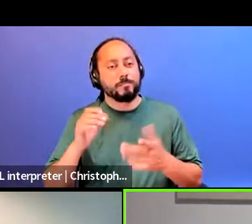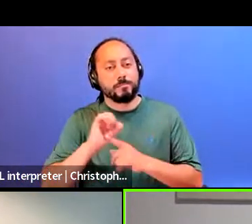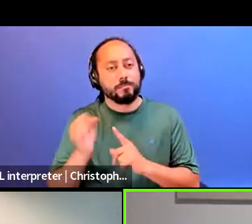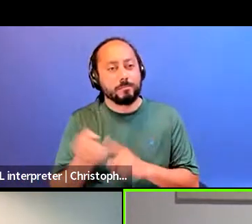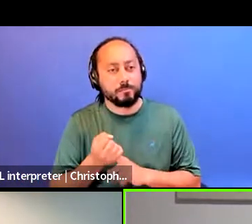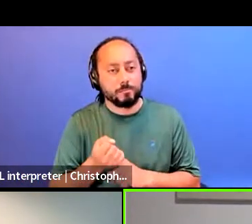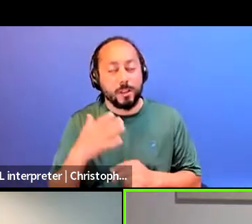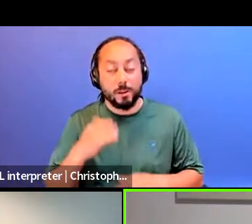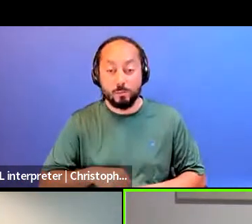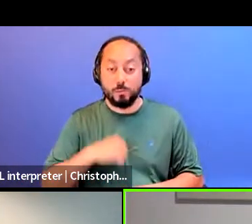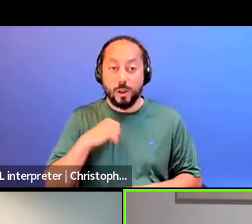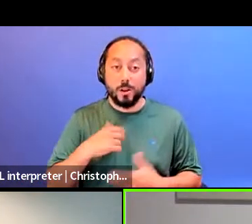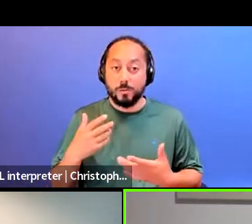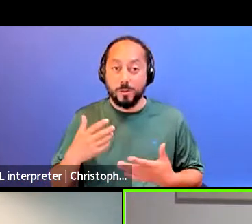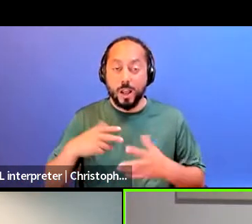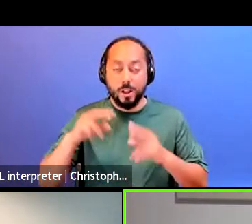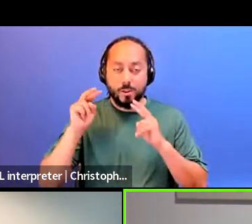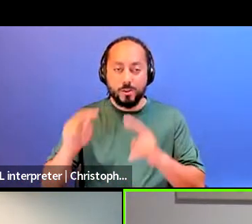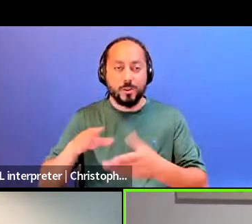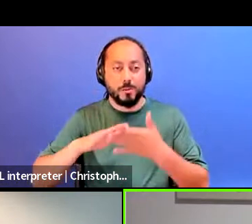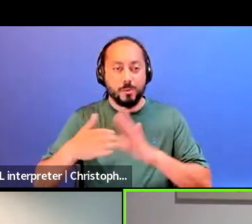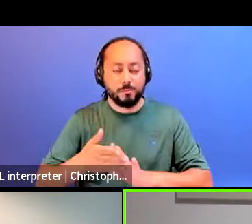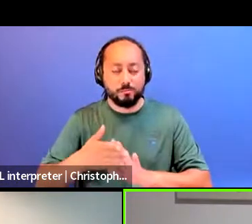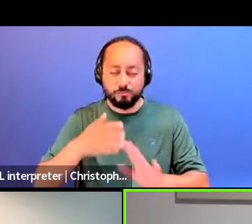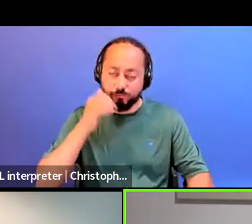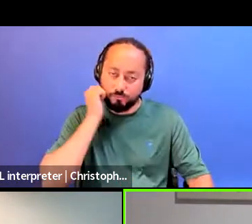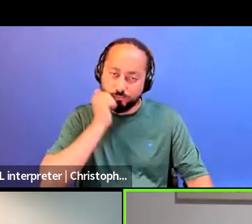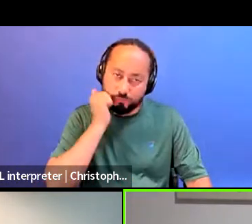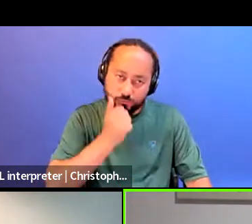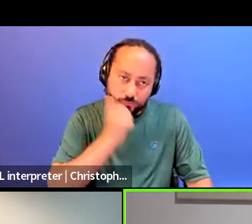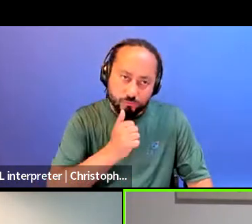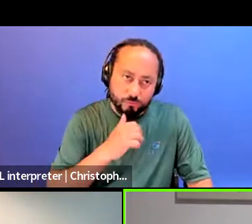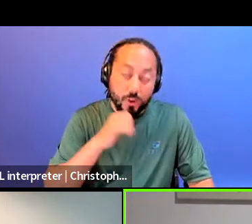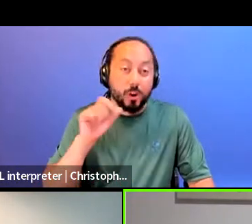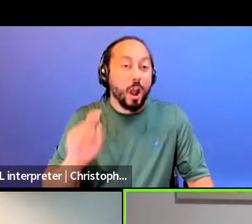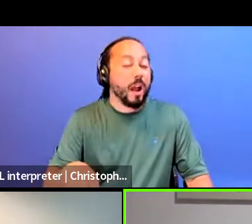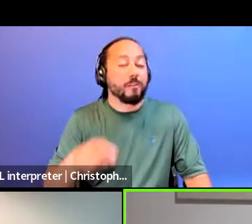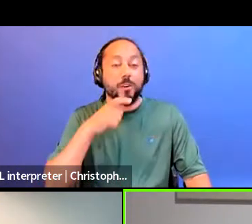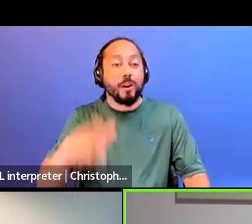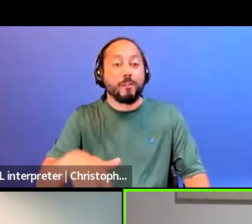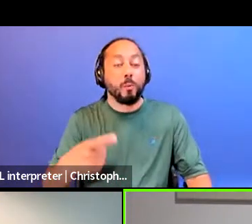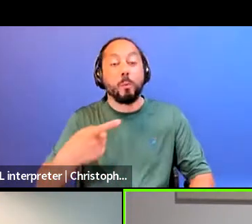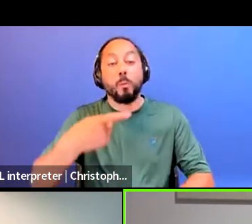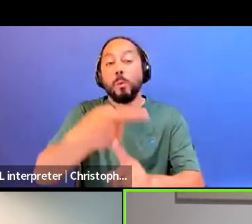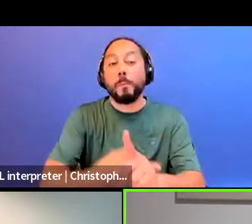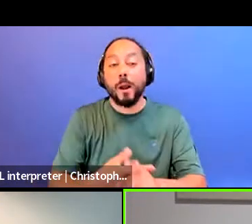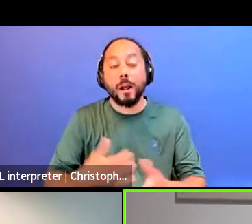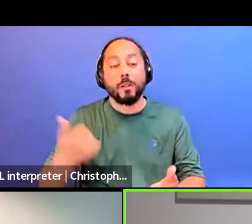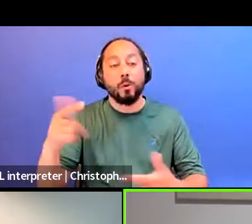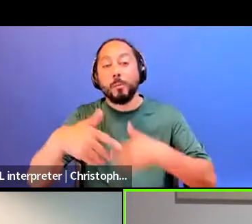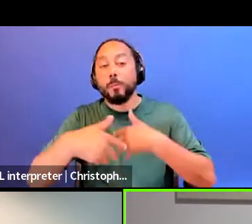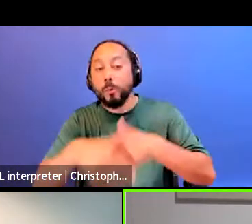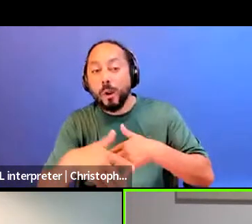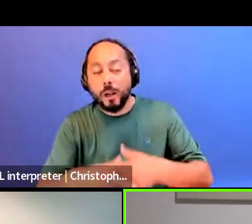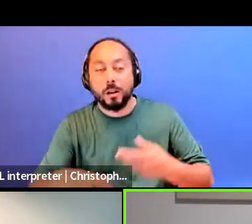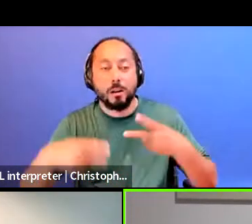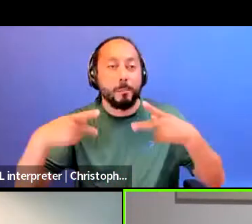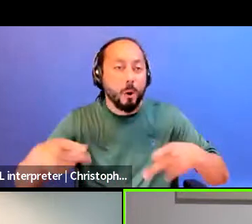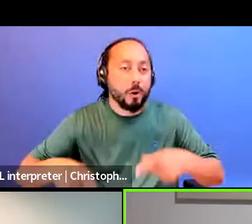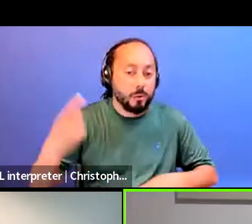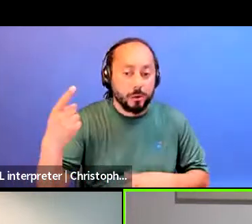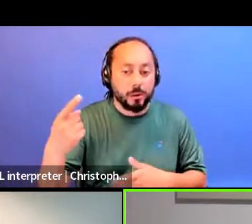all the time. It doesn't have to be represented in a party or a parade by run, you know,